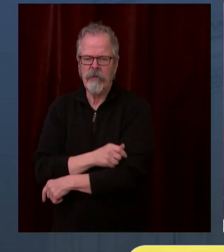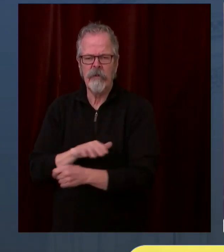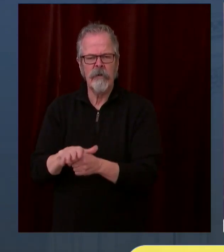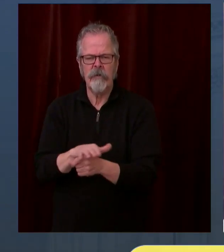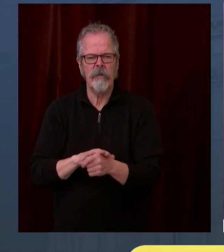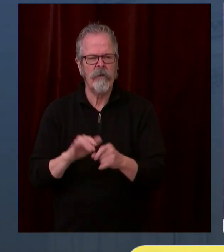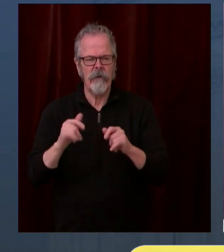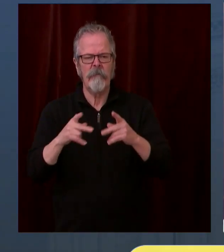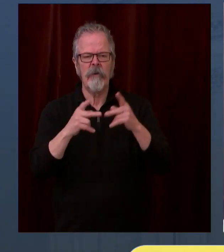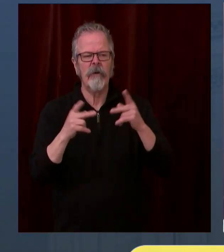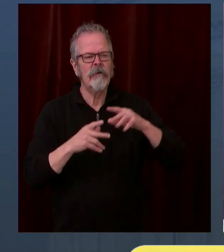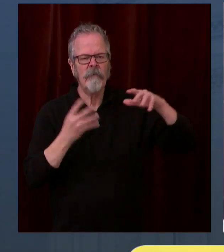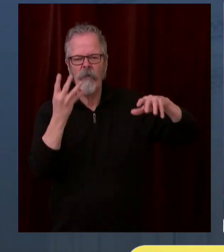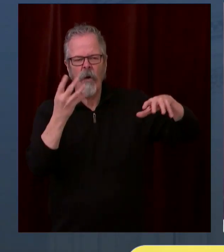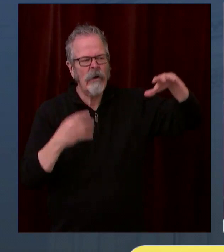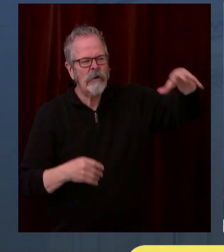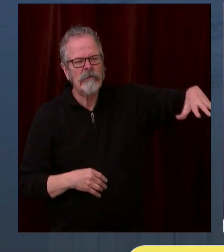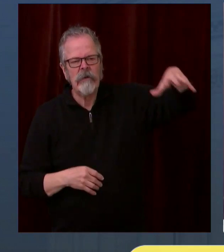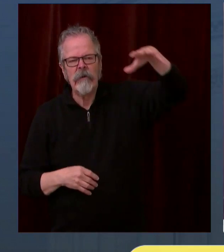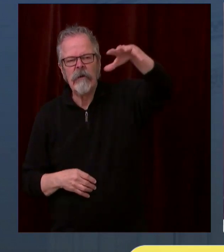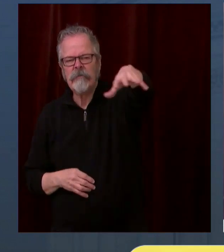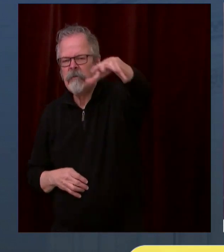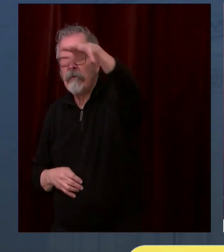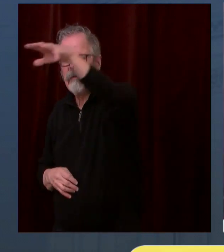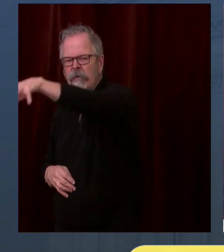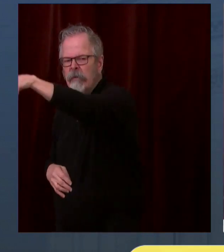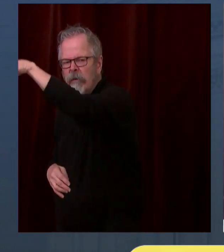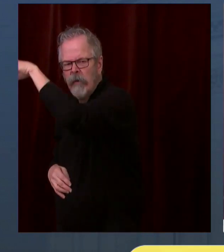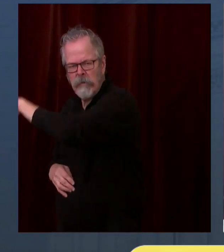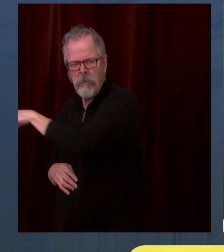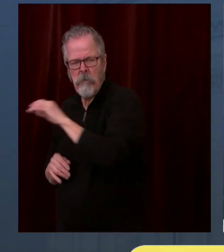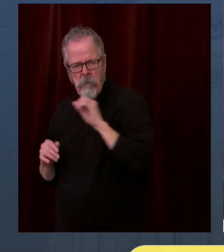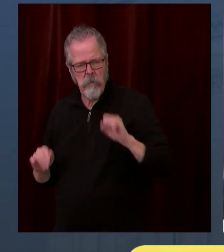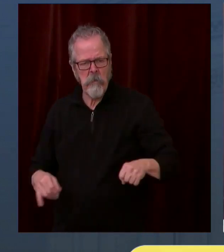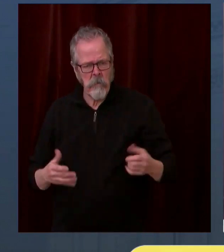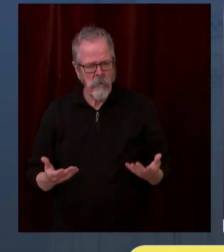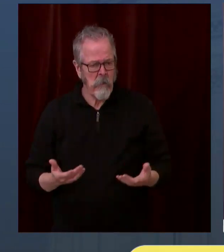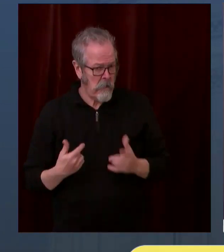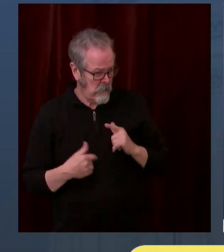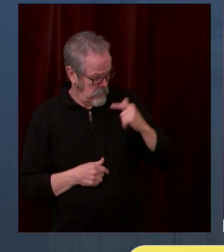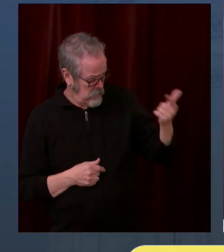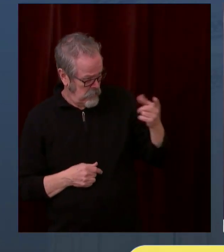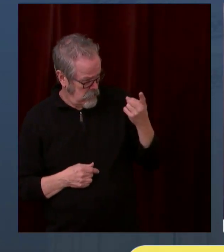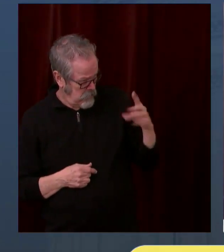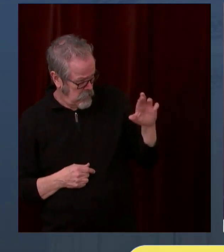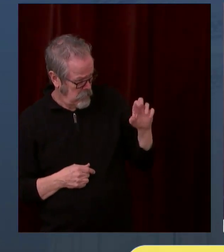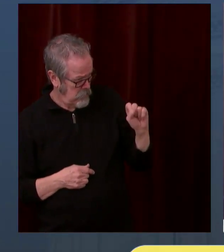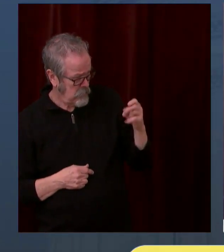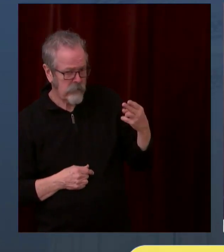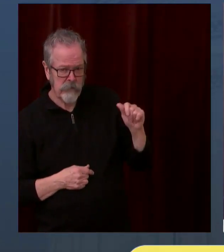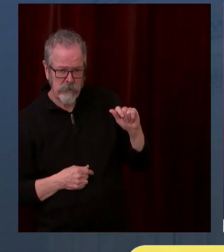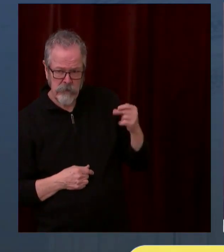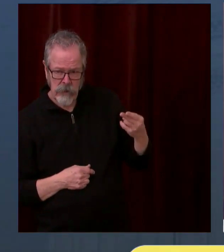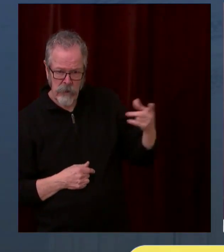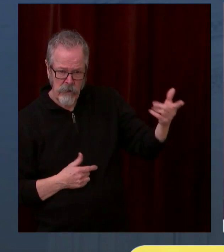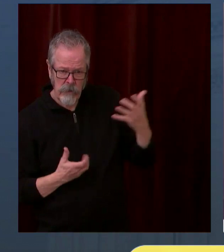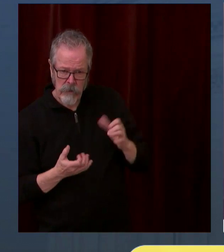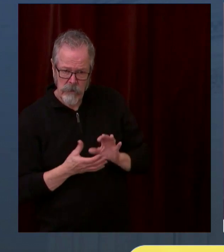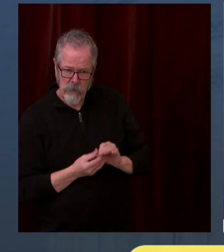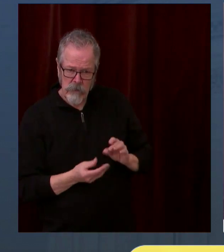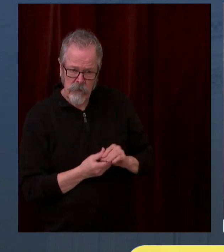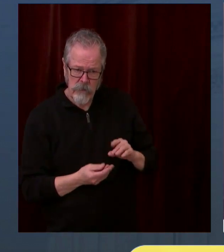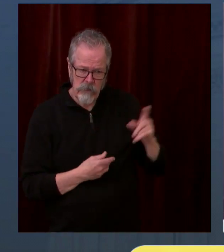things. One is that we want to make sure that we recognize that 1A continues as we are moving into